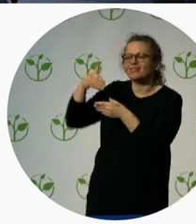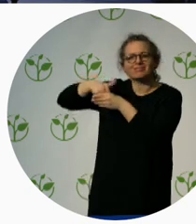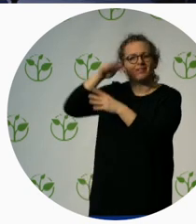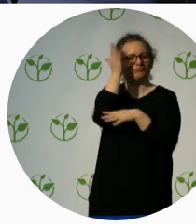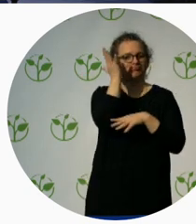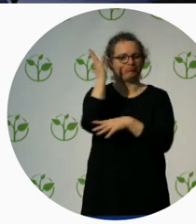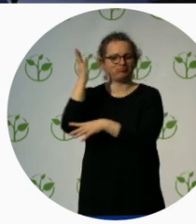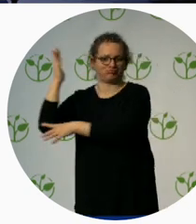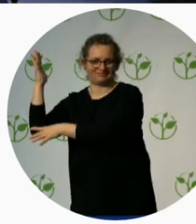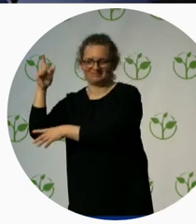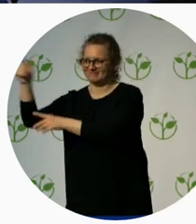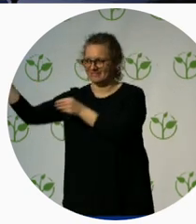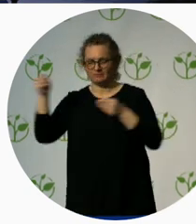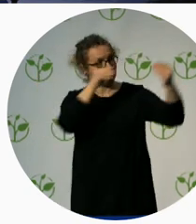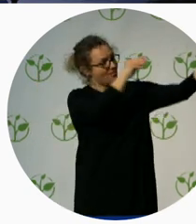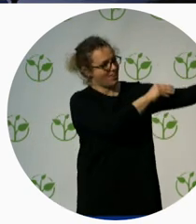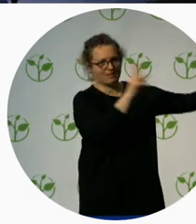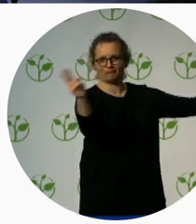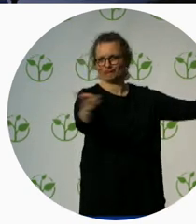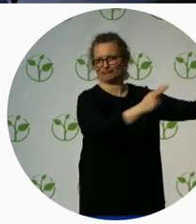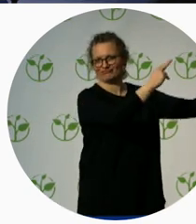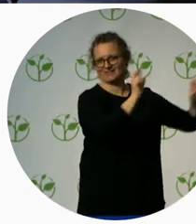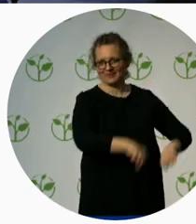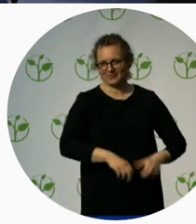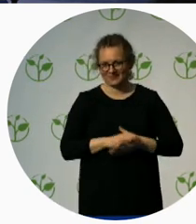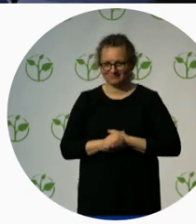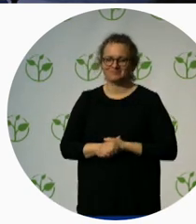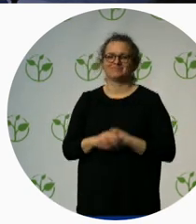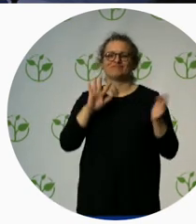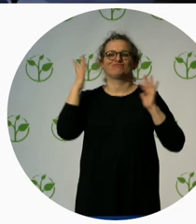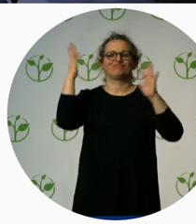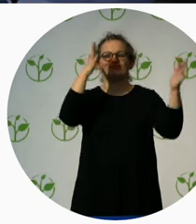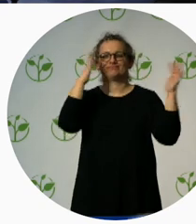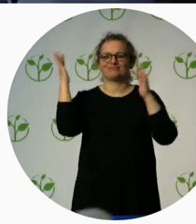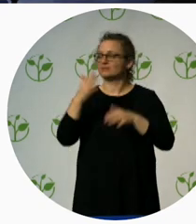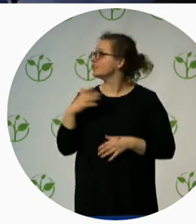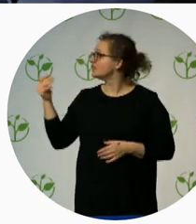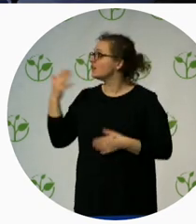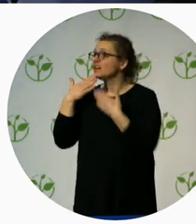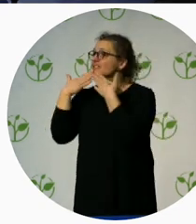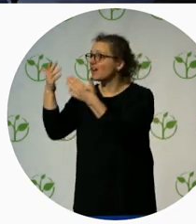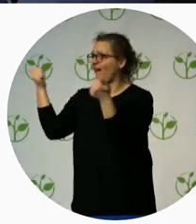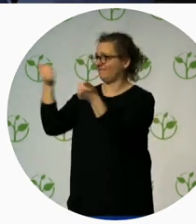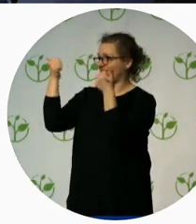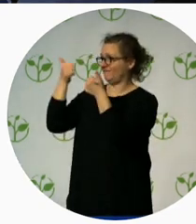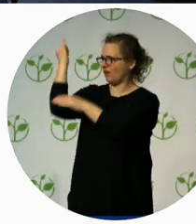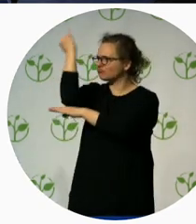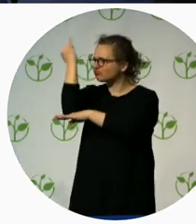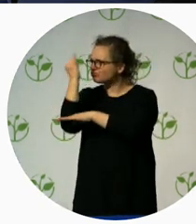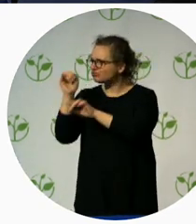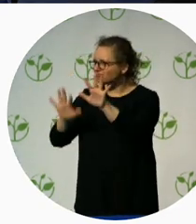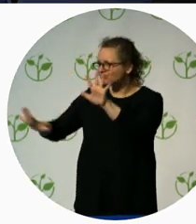Okay. I think that's fantastic and a very inspiring illustration of everything that has gone before us in the last